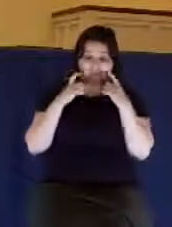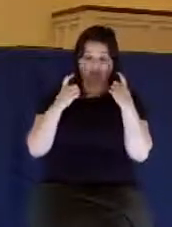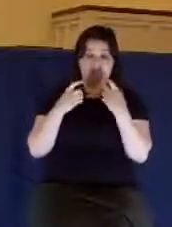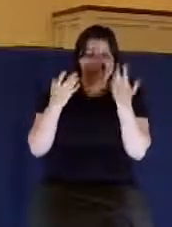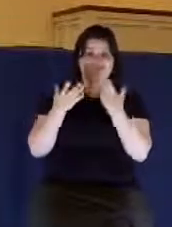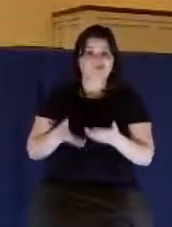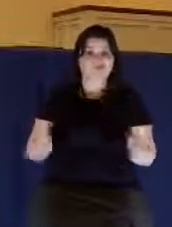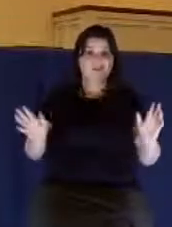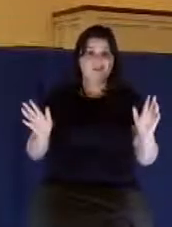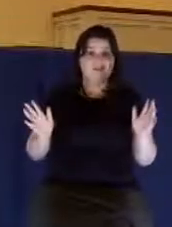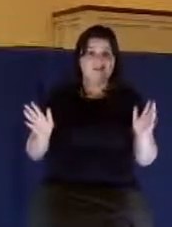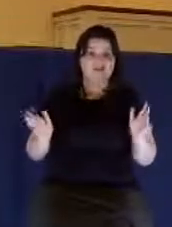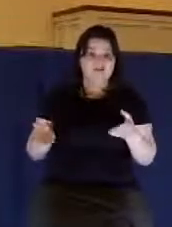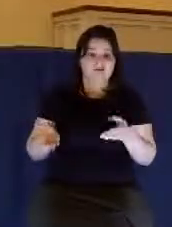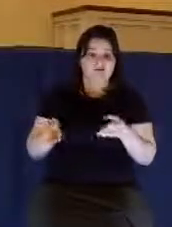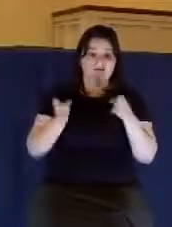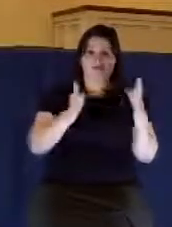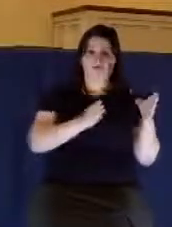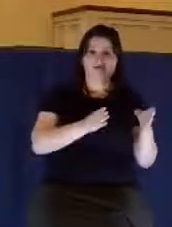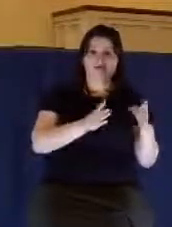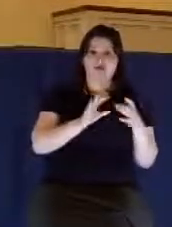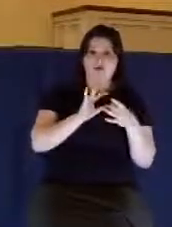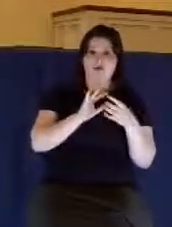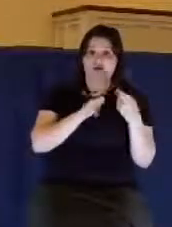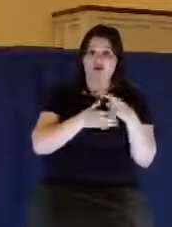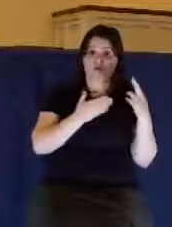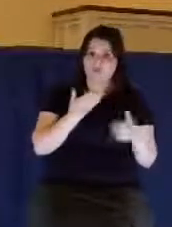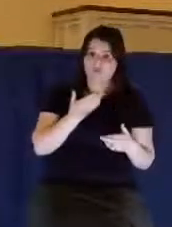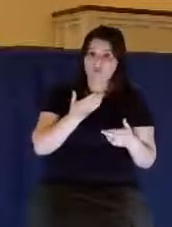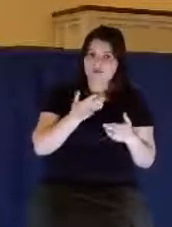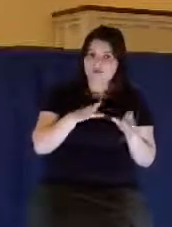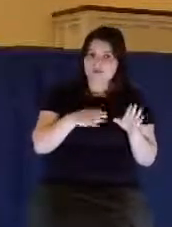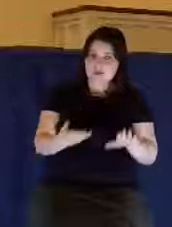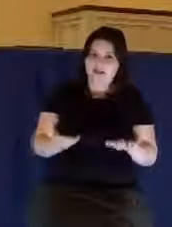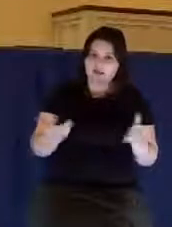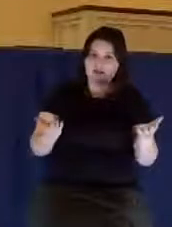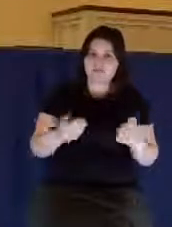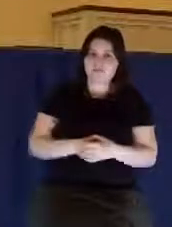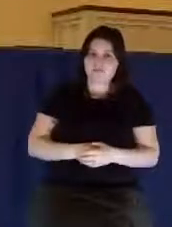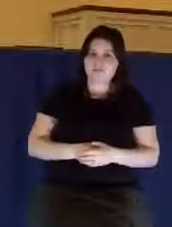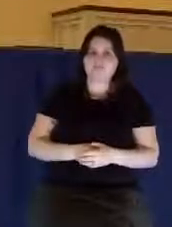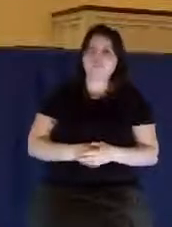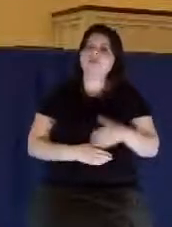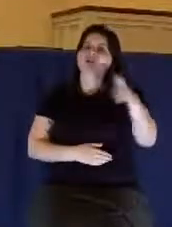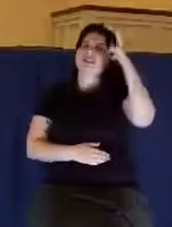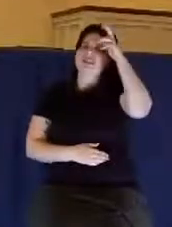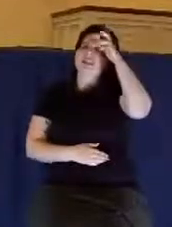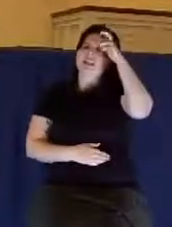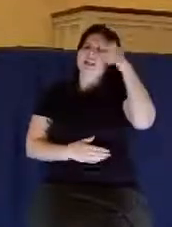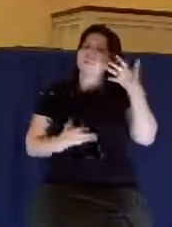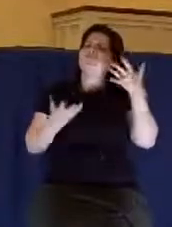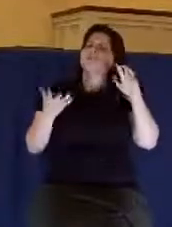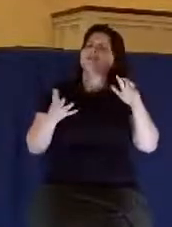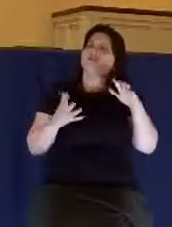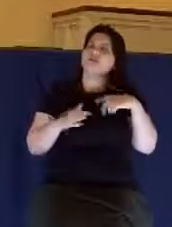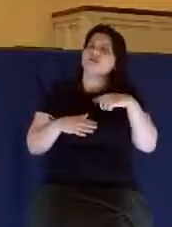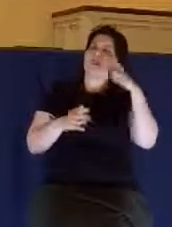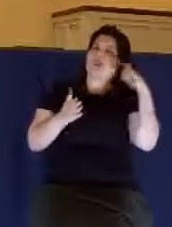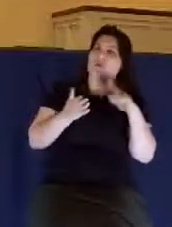the completion of it, the end result of it, is death. Now, Satan doesn't want you to see the end result.